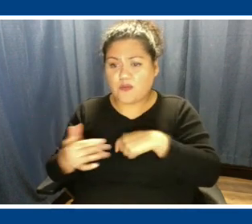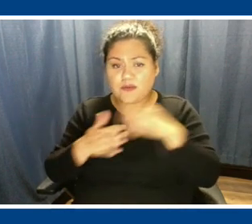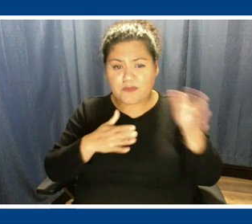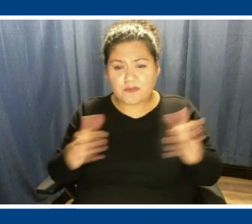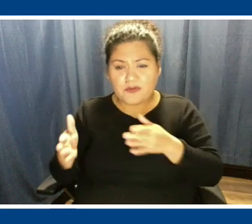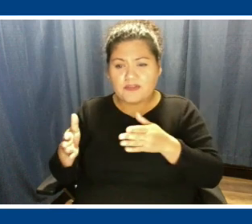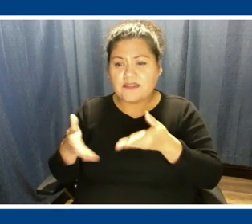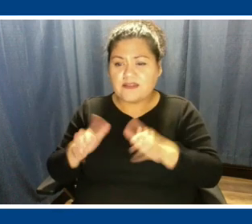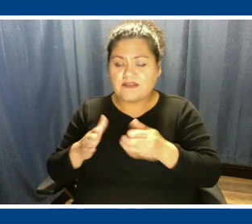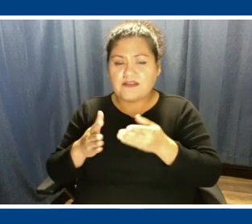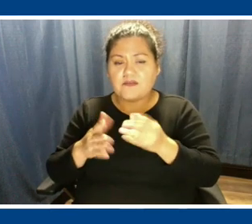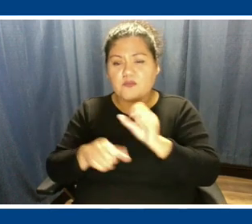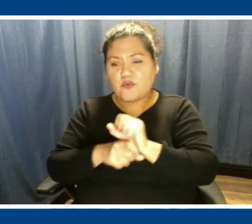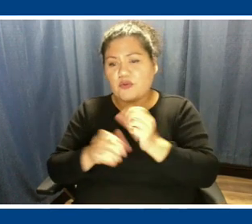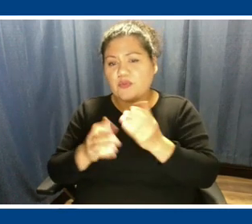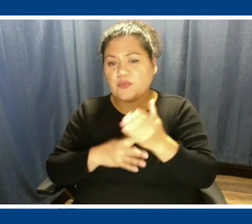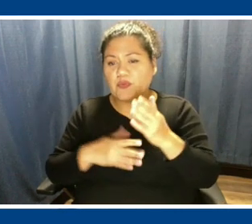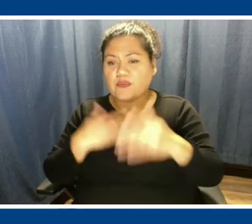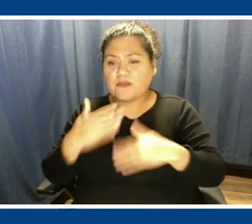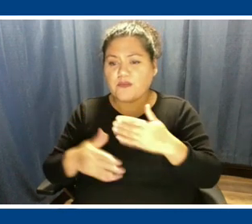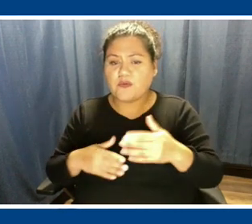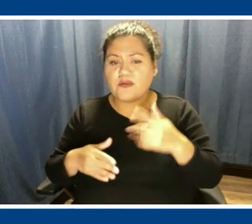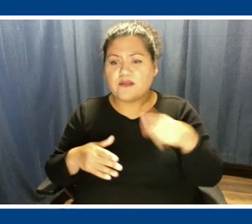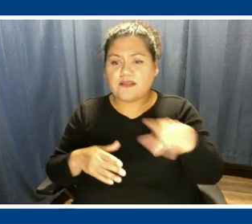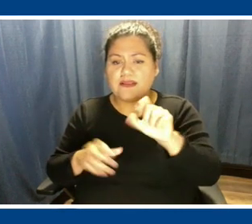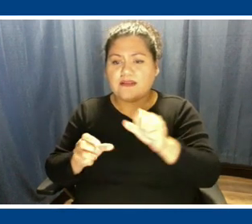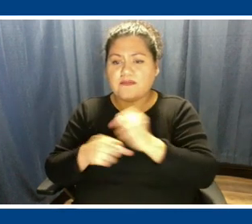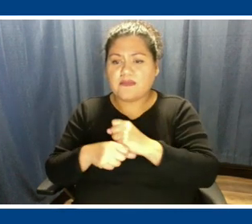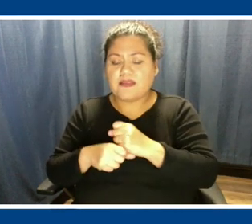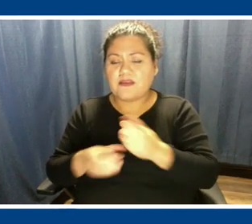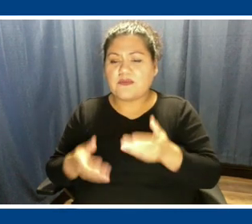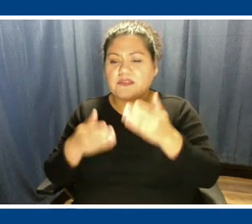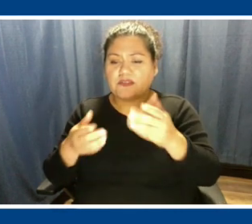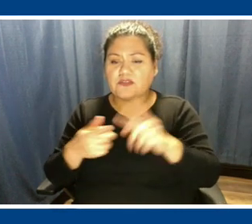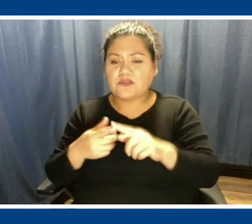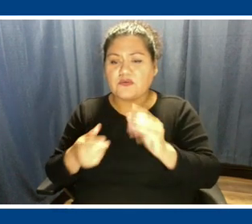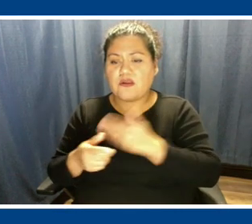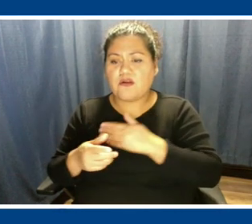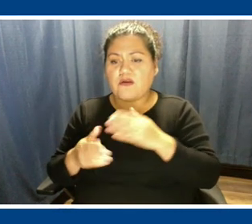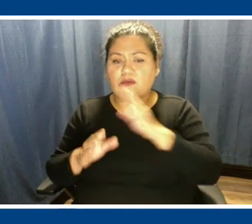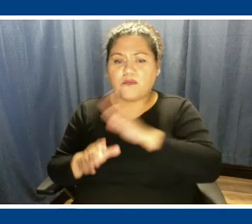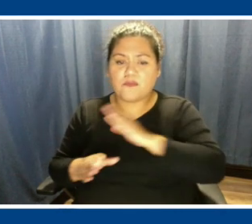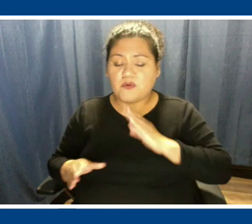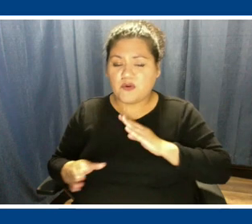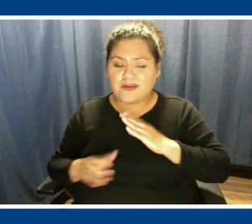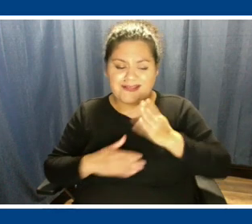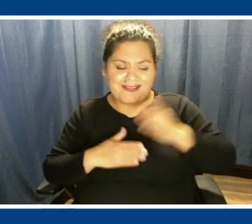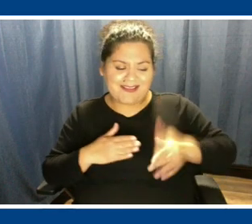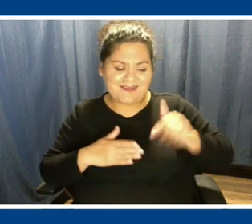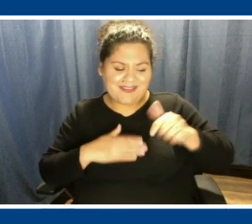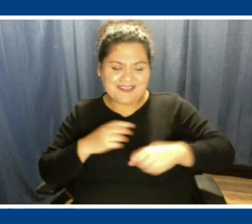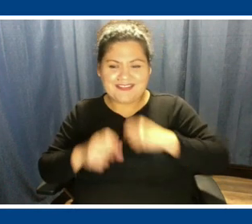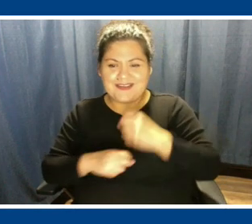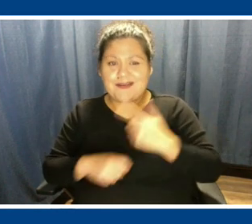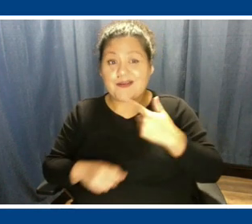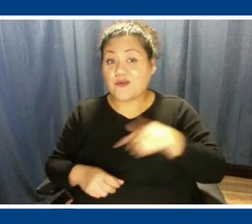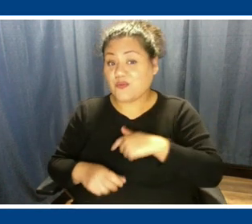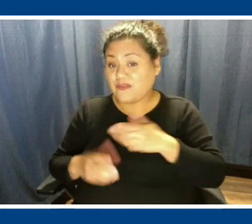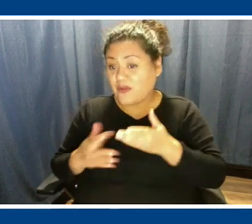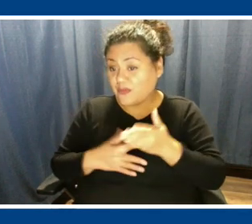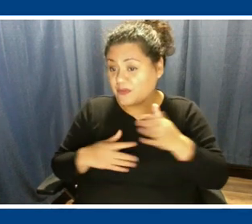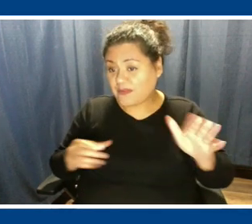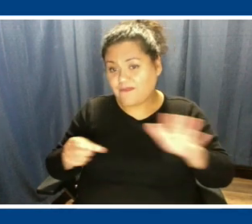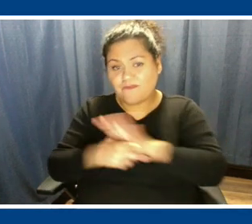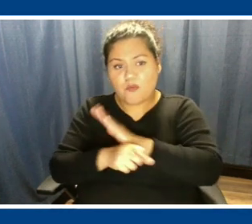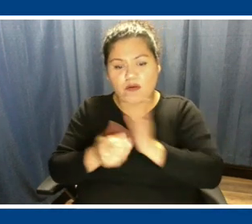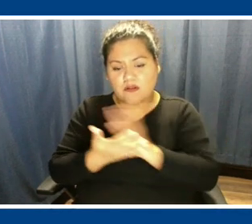through a process where they can make a recommendation to our board here at the end of this year. So we've gone through the full gamut